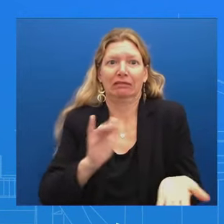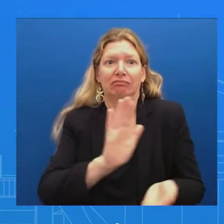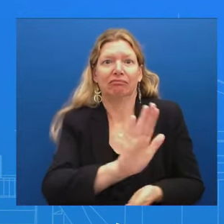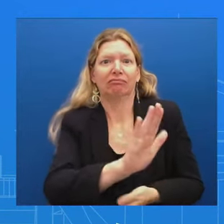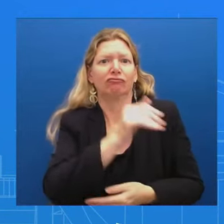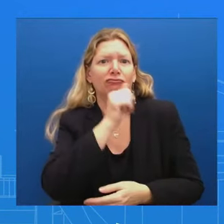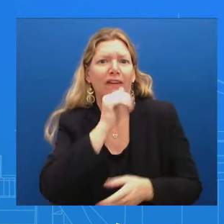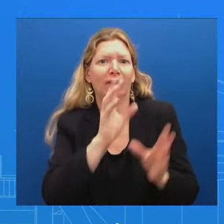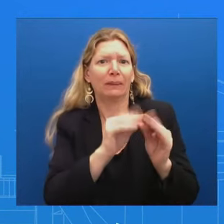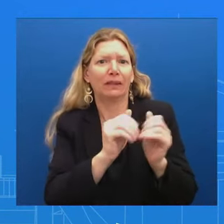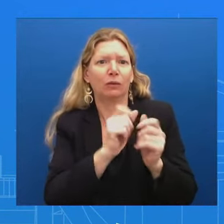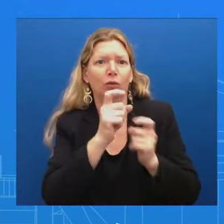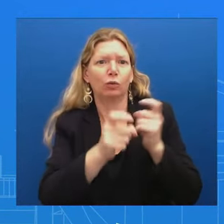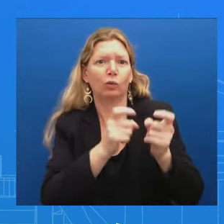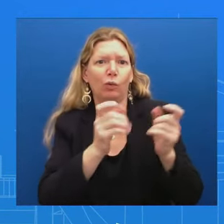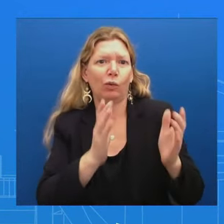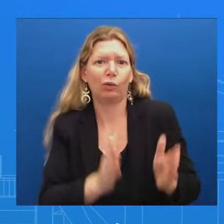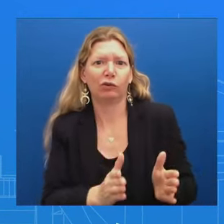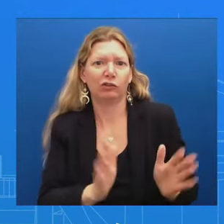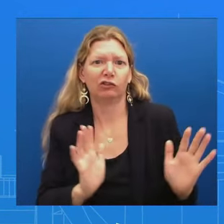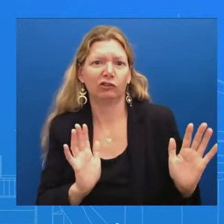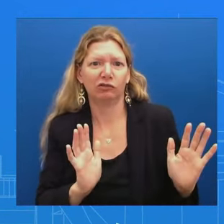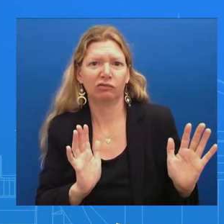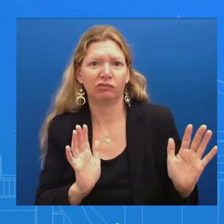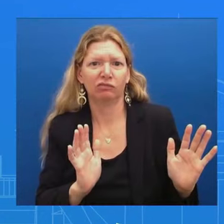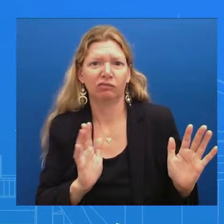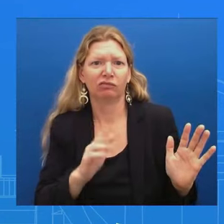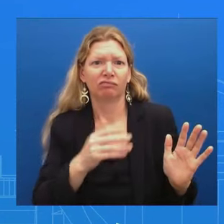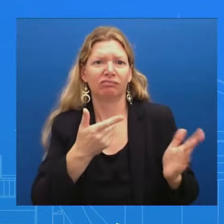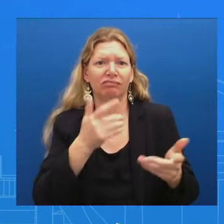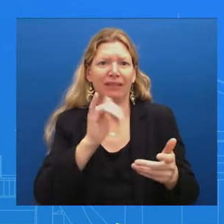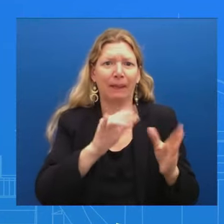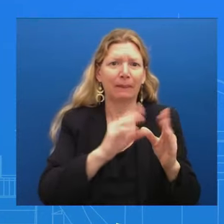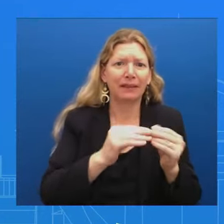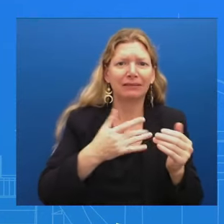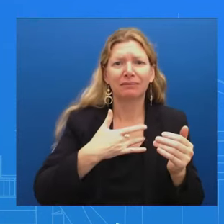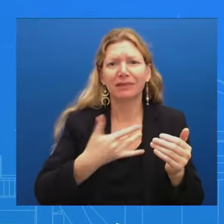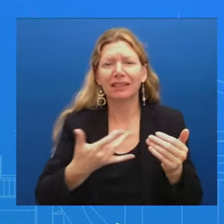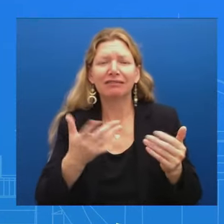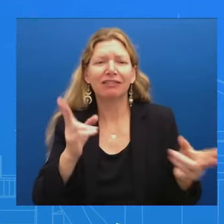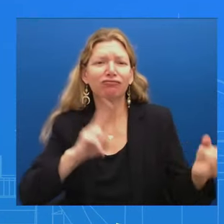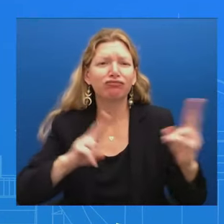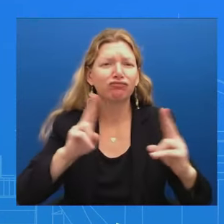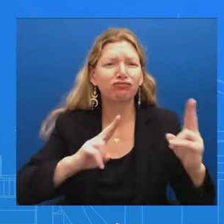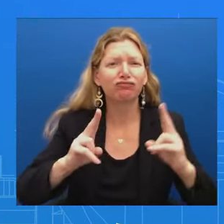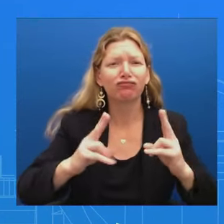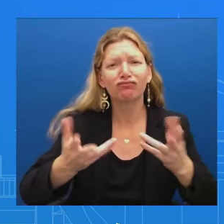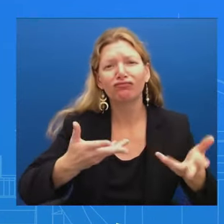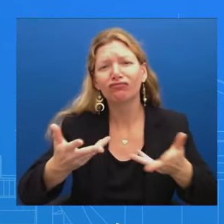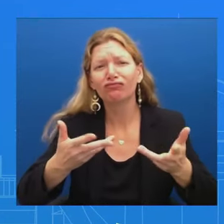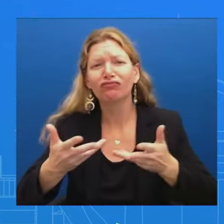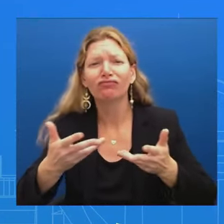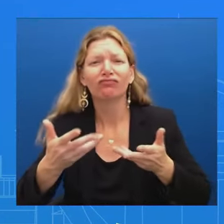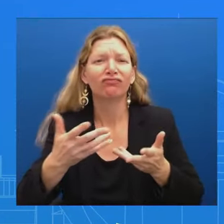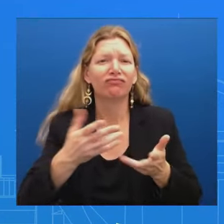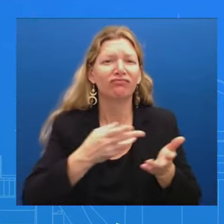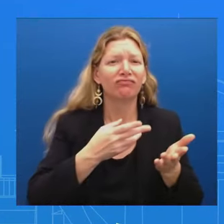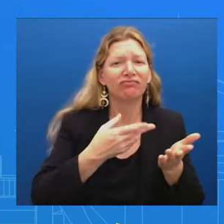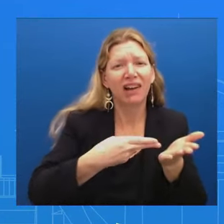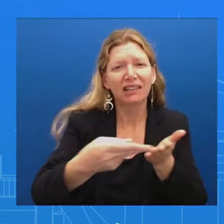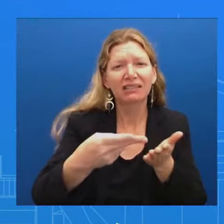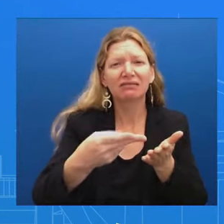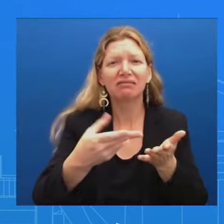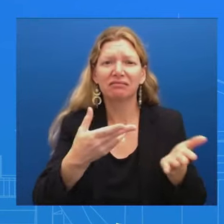candor and honesty And so that he can hear directly from folks Those tend to be private But I want to be really careful here